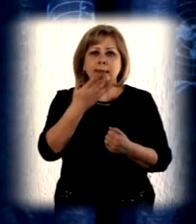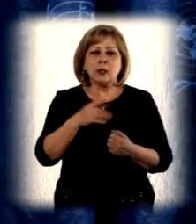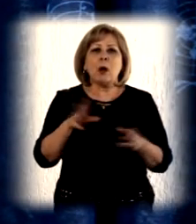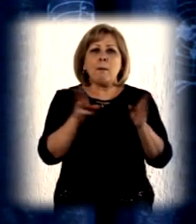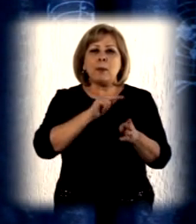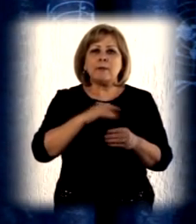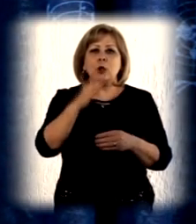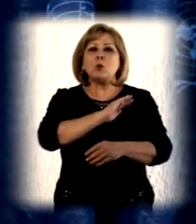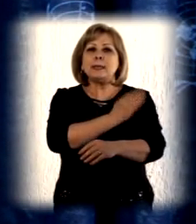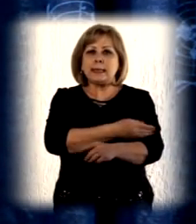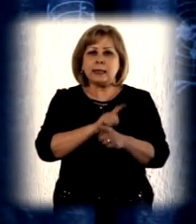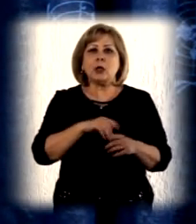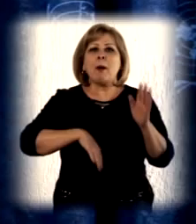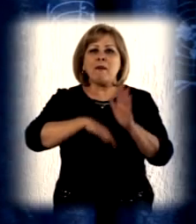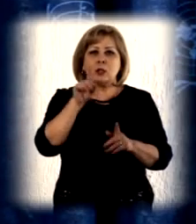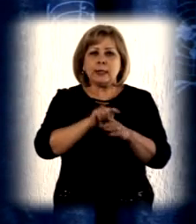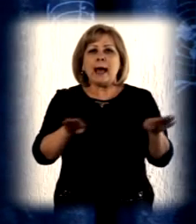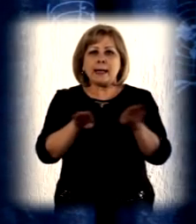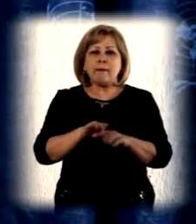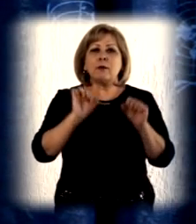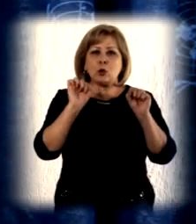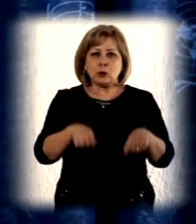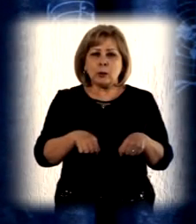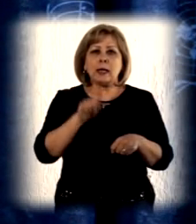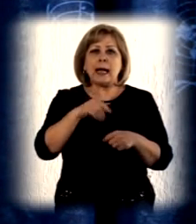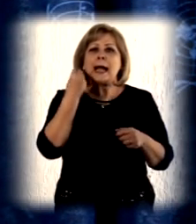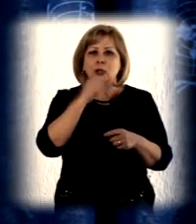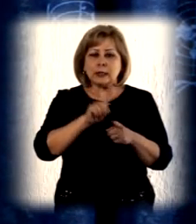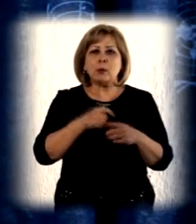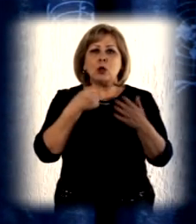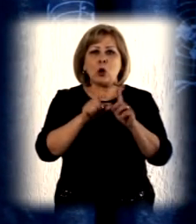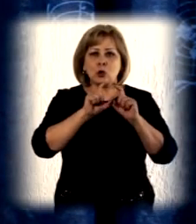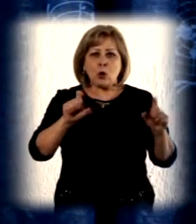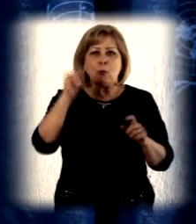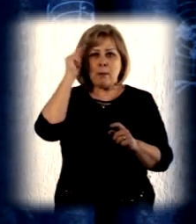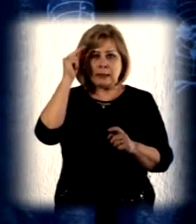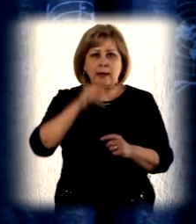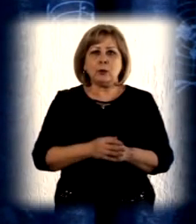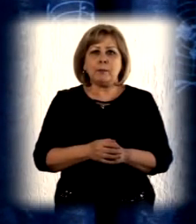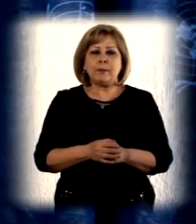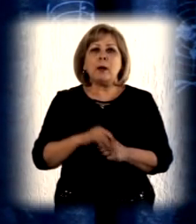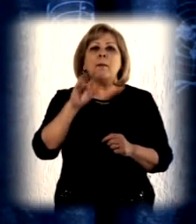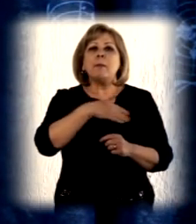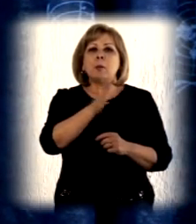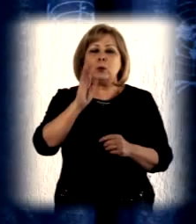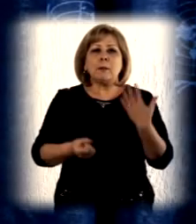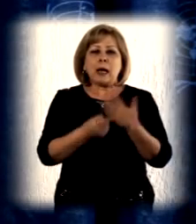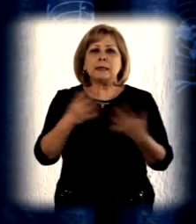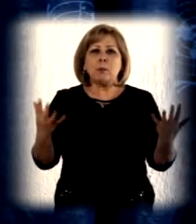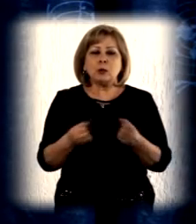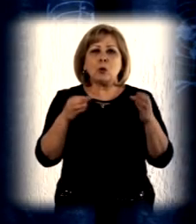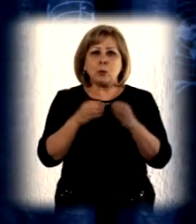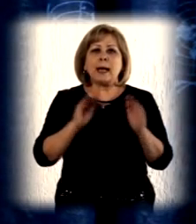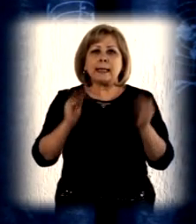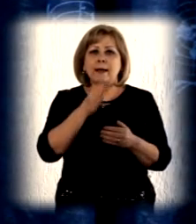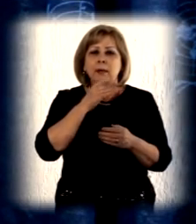national partners in their effort to increase equitable access to quality preschool education. We will support half-day groups in